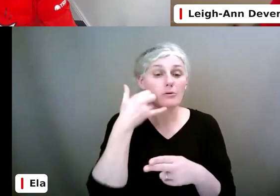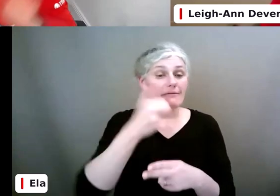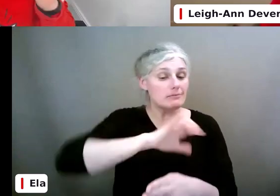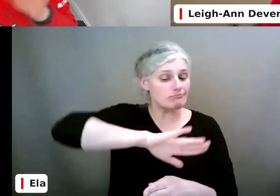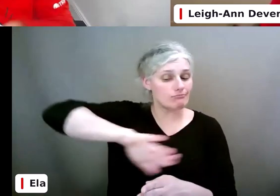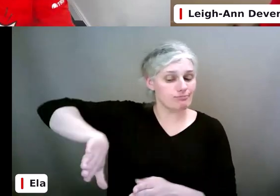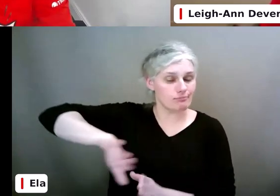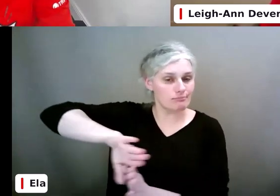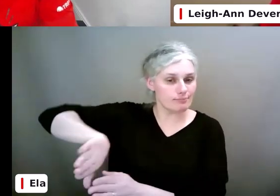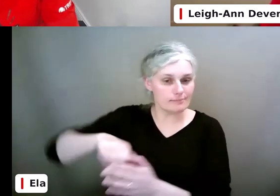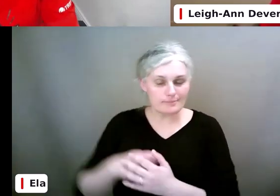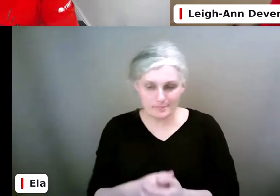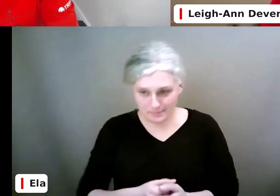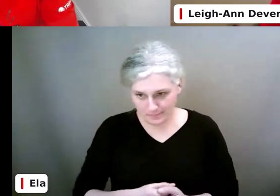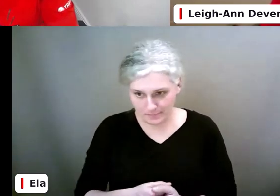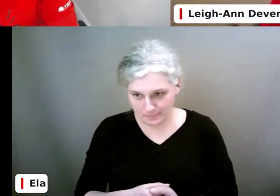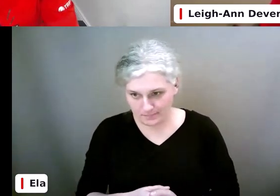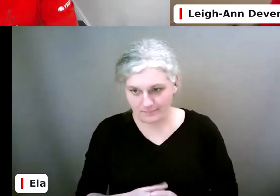Thanks, Alina.